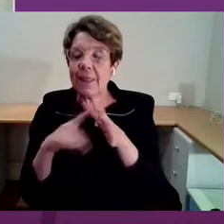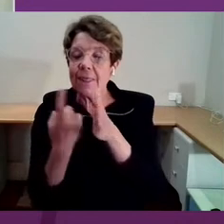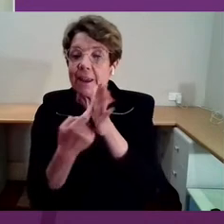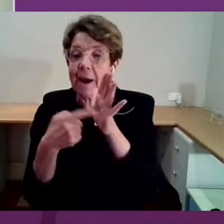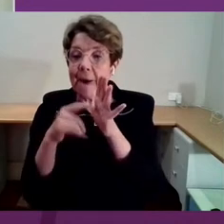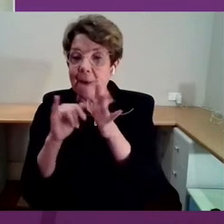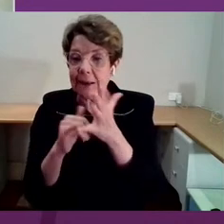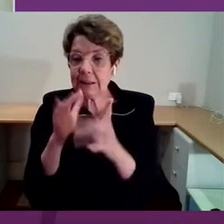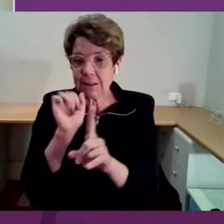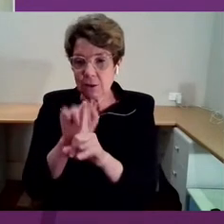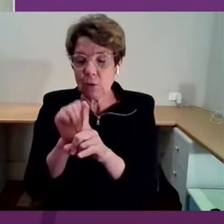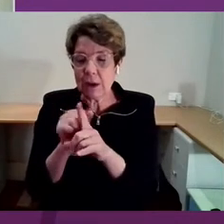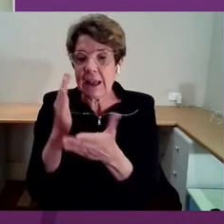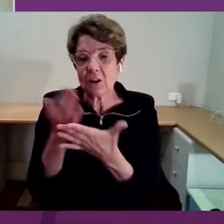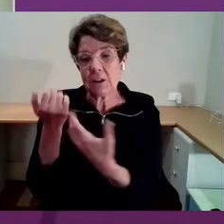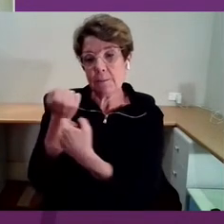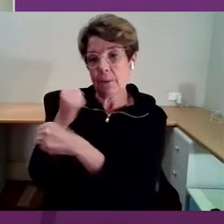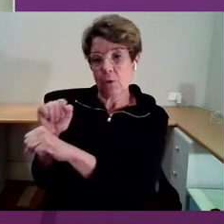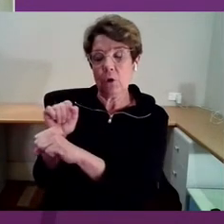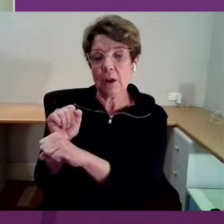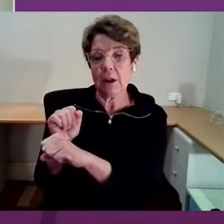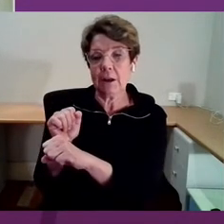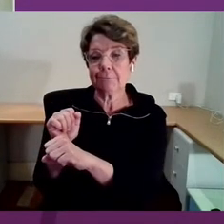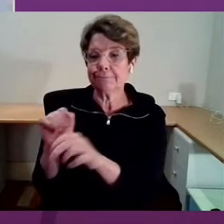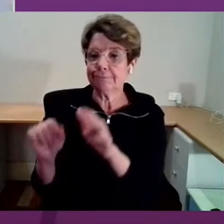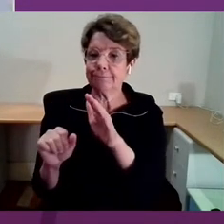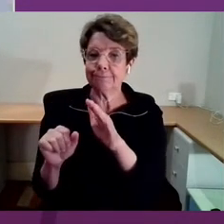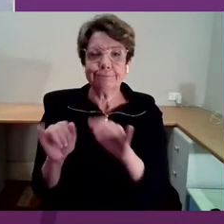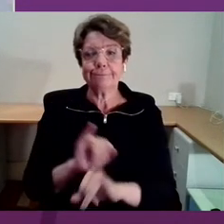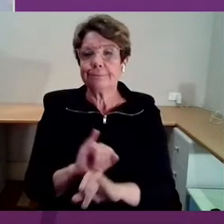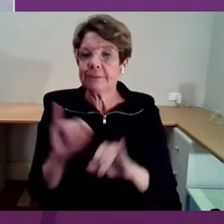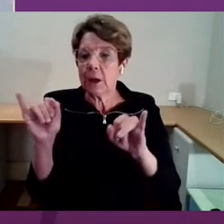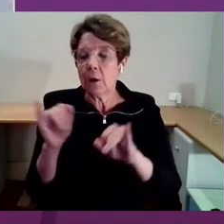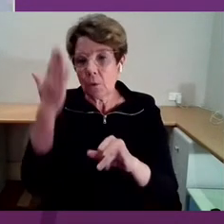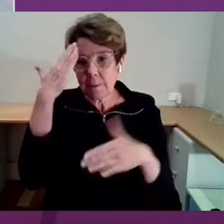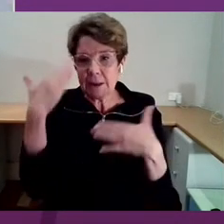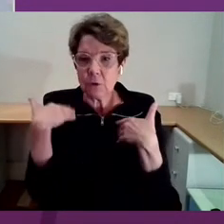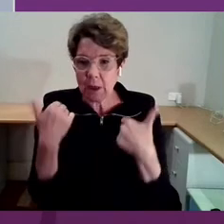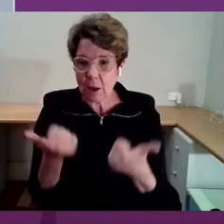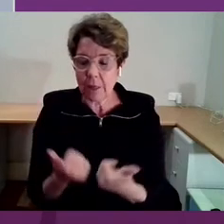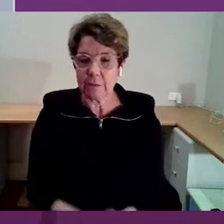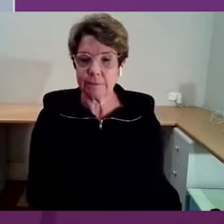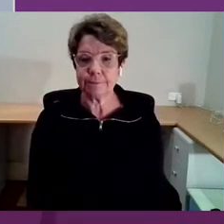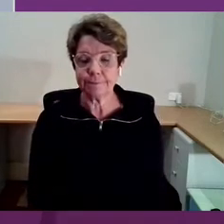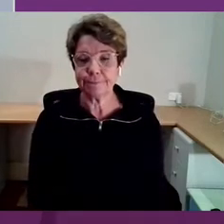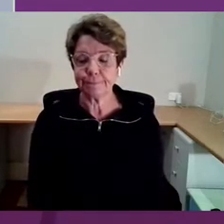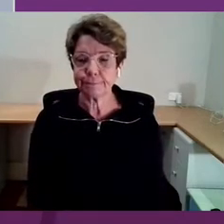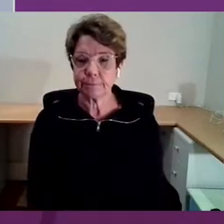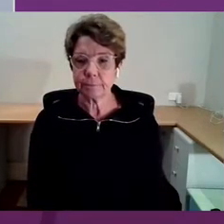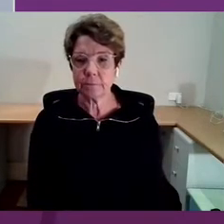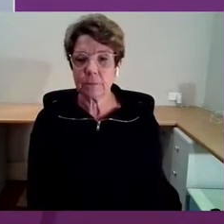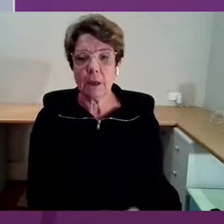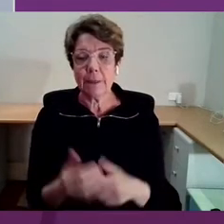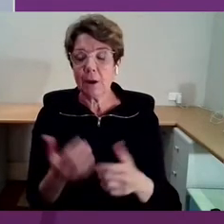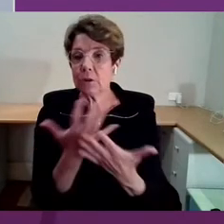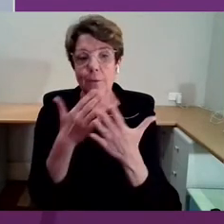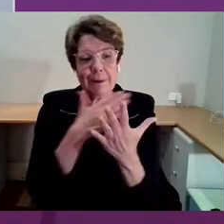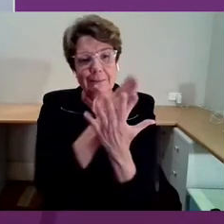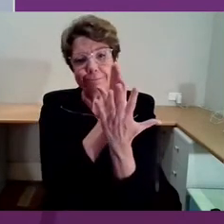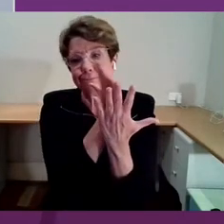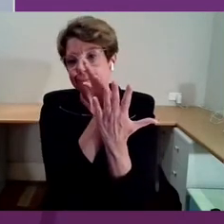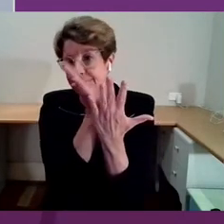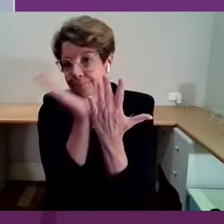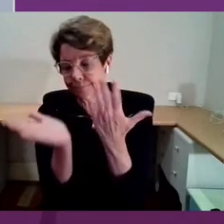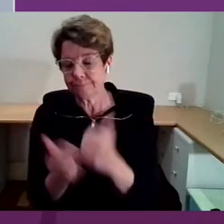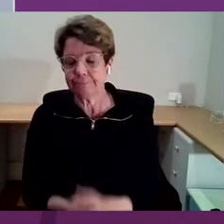in preventing poor mental health in the first place? Oh, look, there are so many facets to that. But I think it